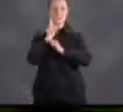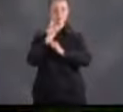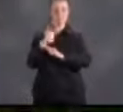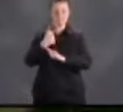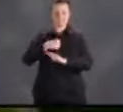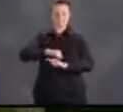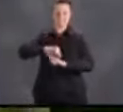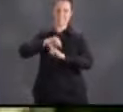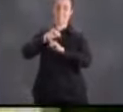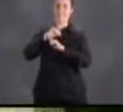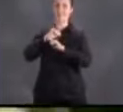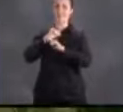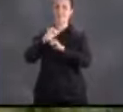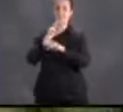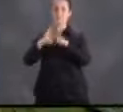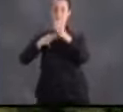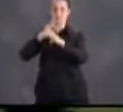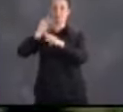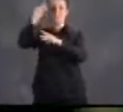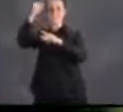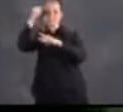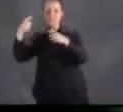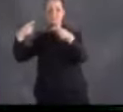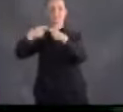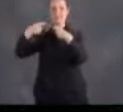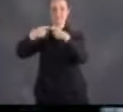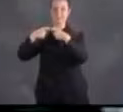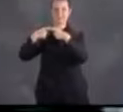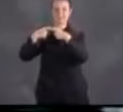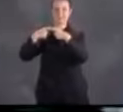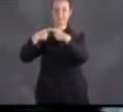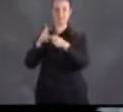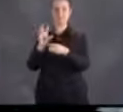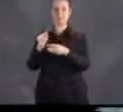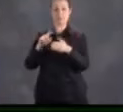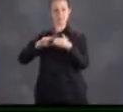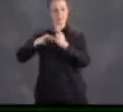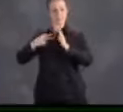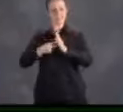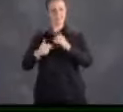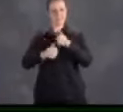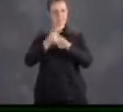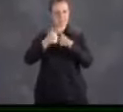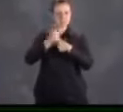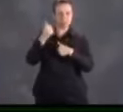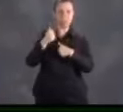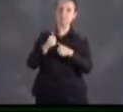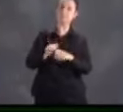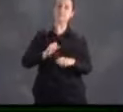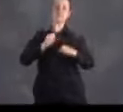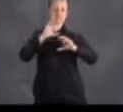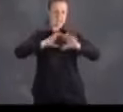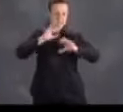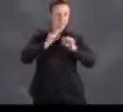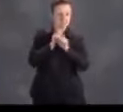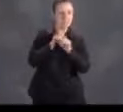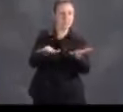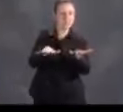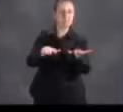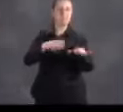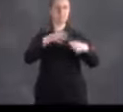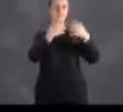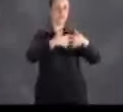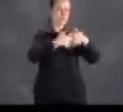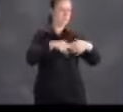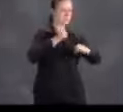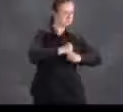energy capital of the world, a great honor, but one that makes us vulnerable to chemical spills, plant explosions,